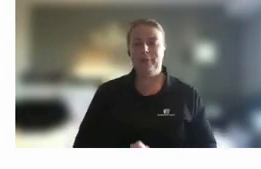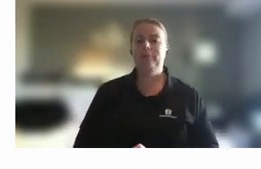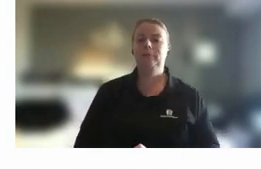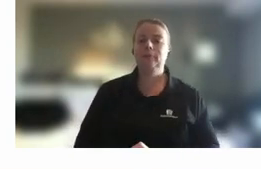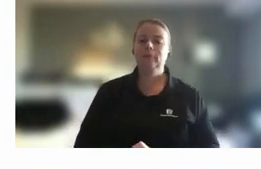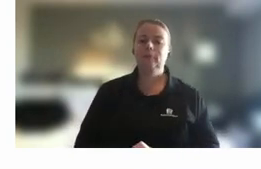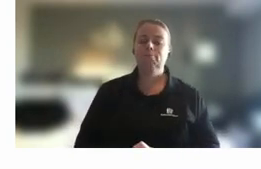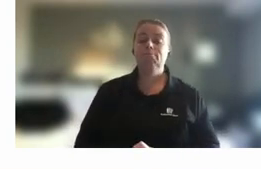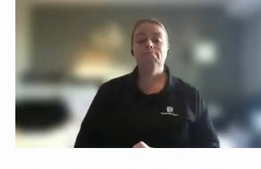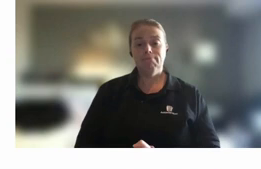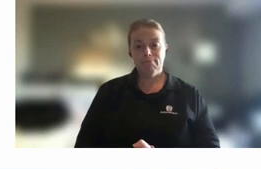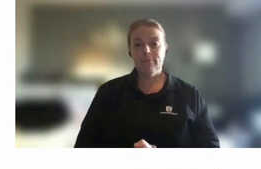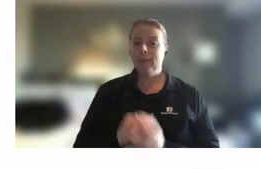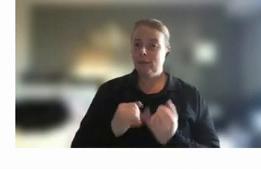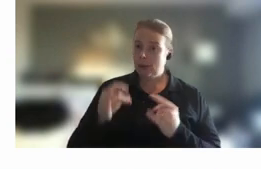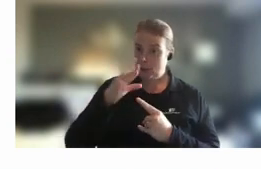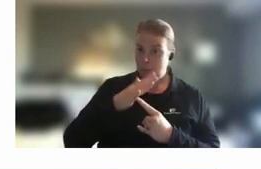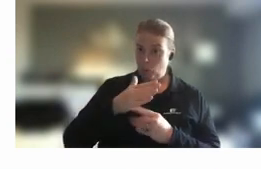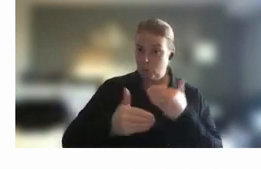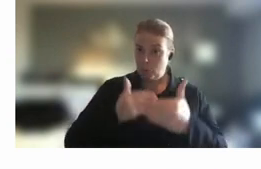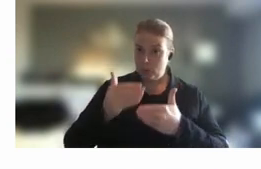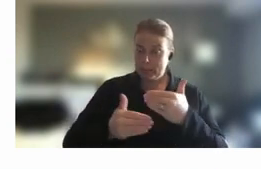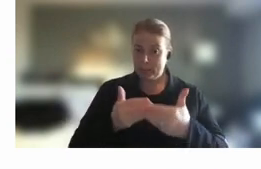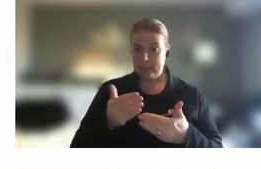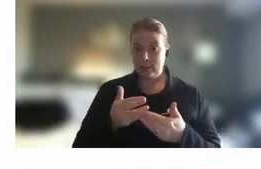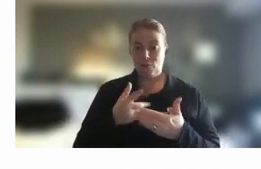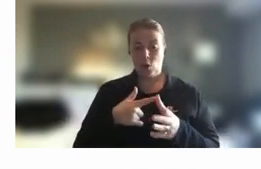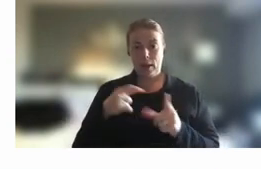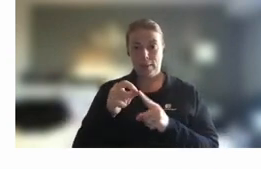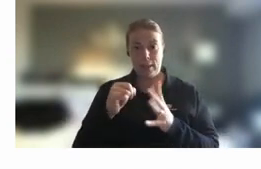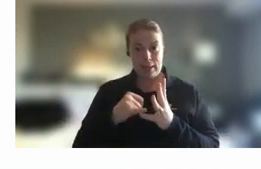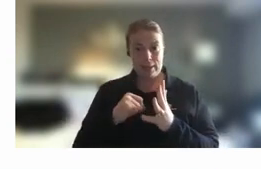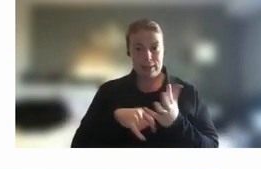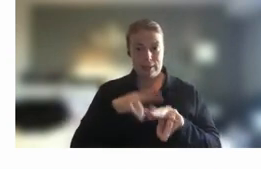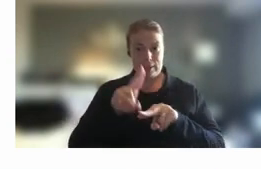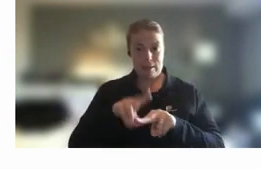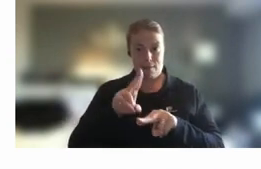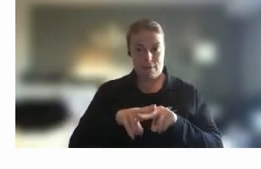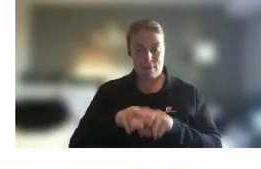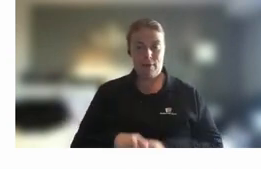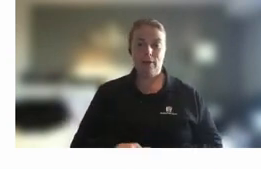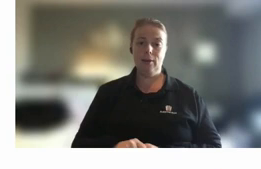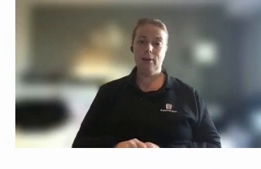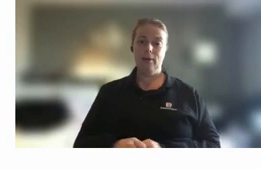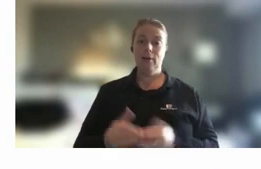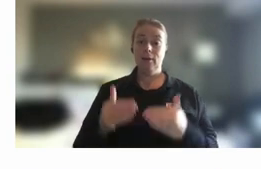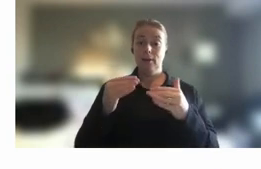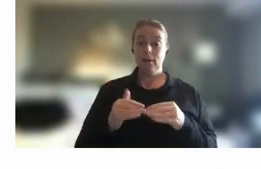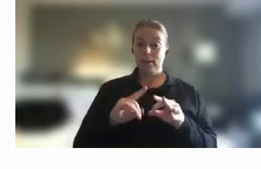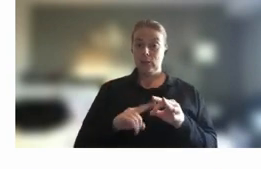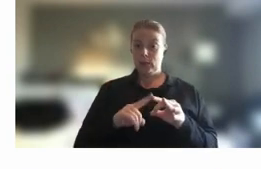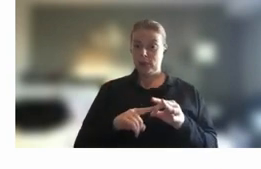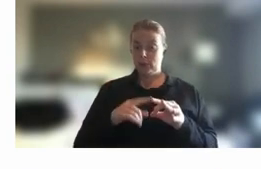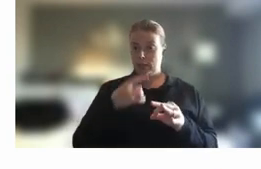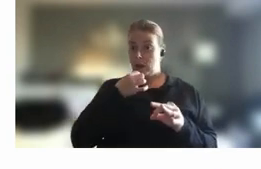obviously very important process for APS staff next question and I'm going to throw to